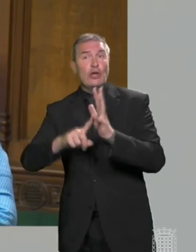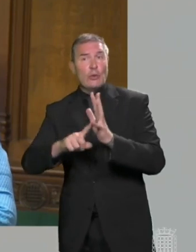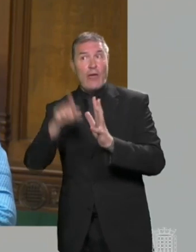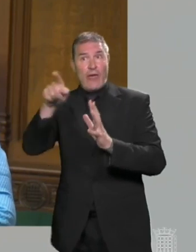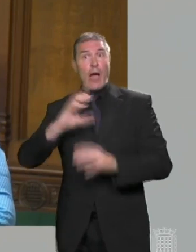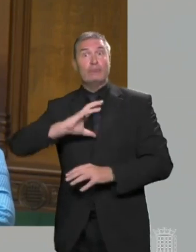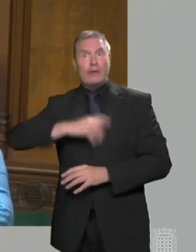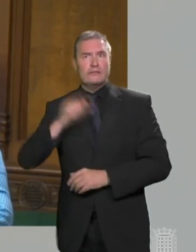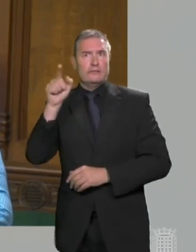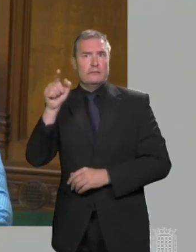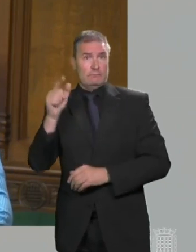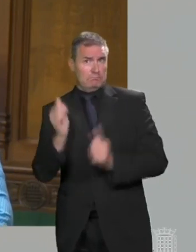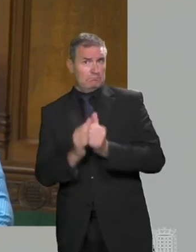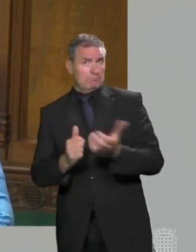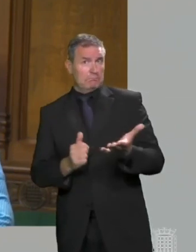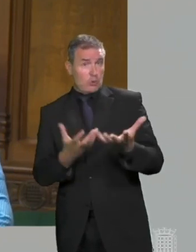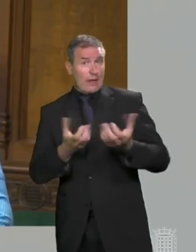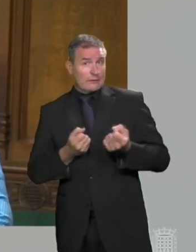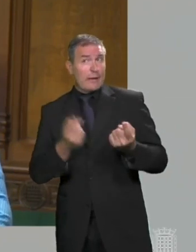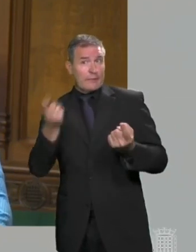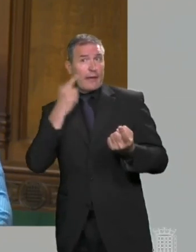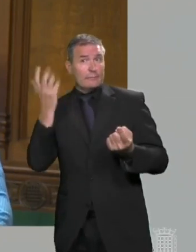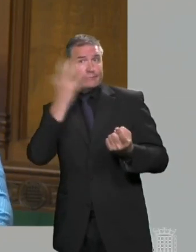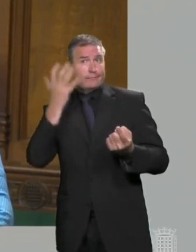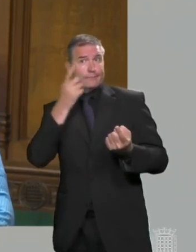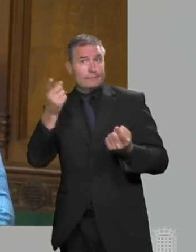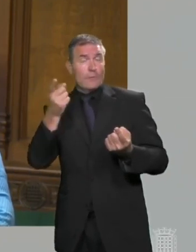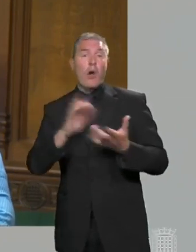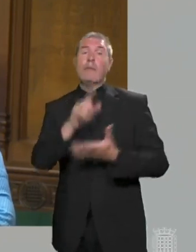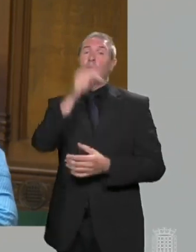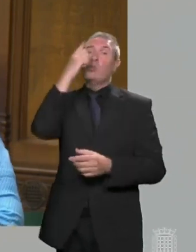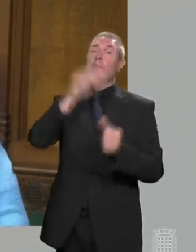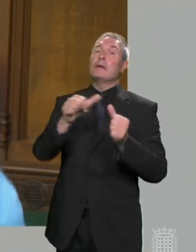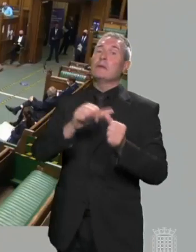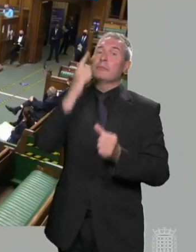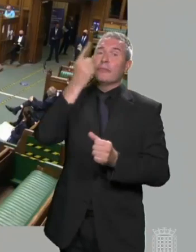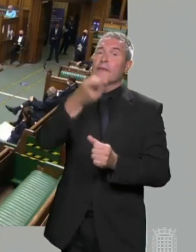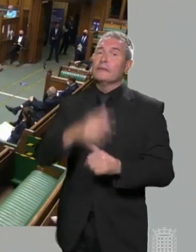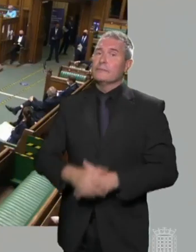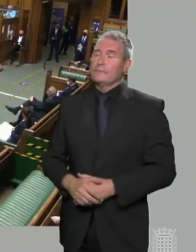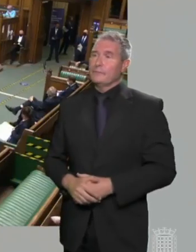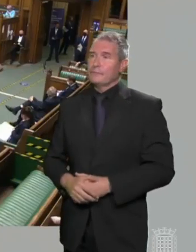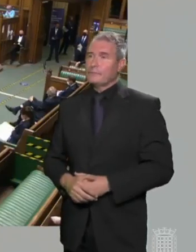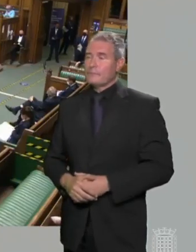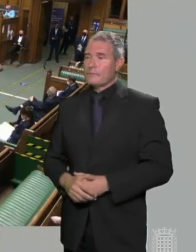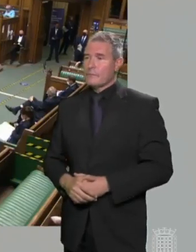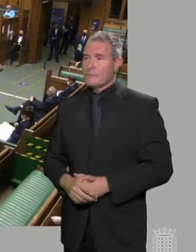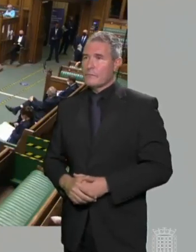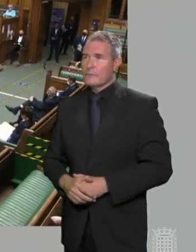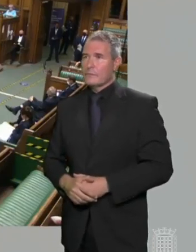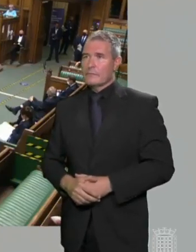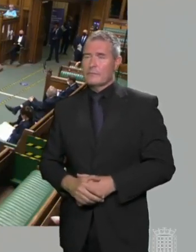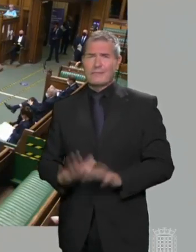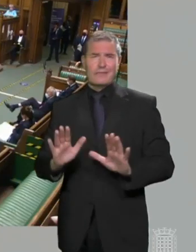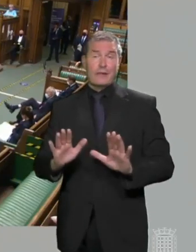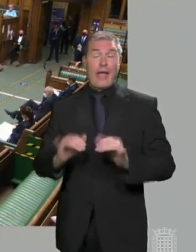and does he accept them? Or does he think that he knows better? Mr Speaker, you would think from listening